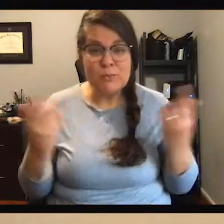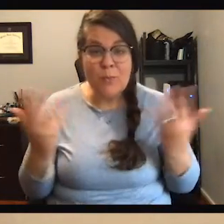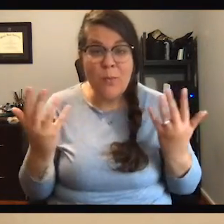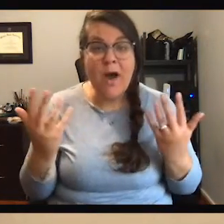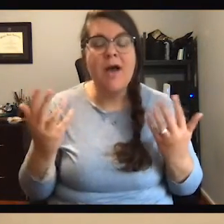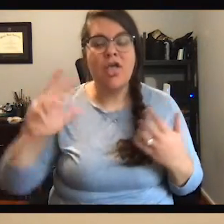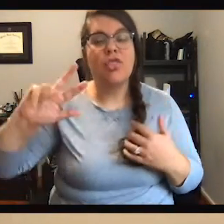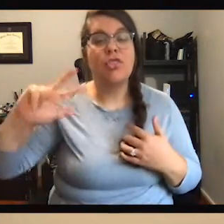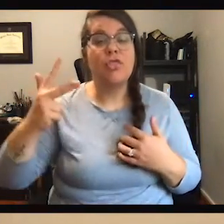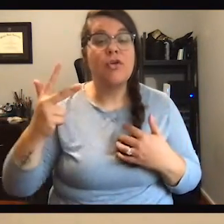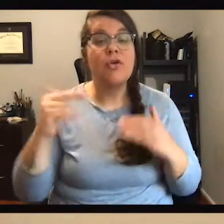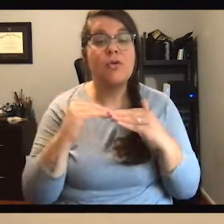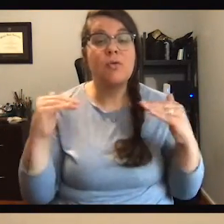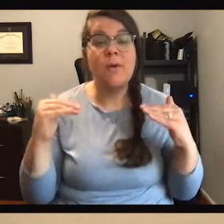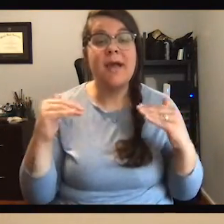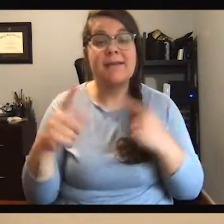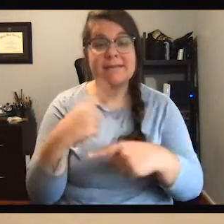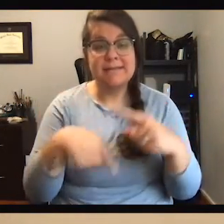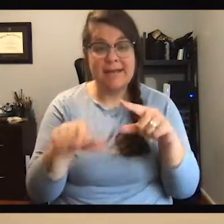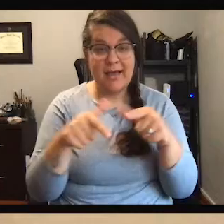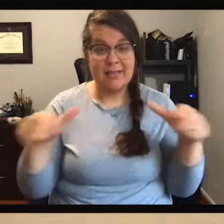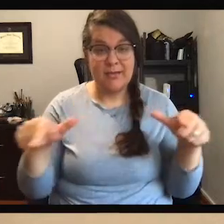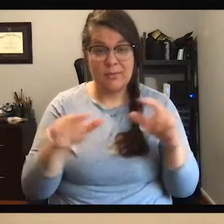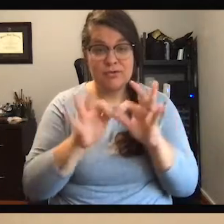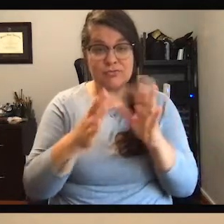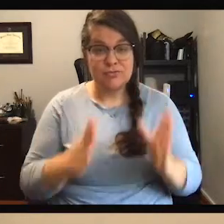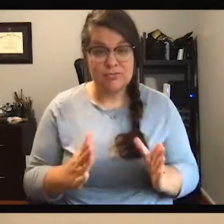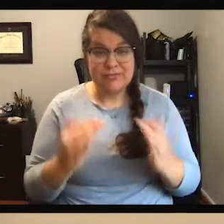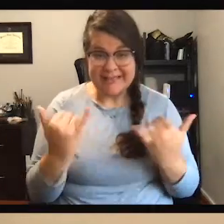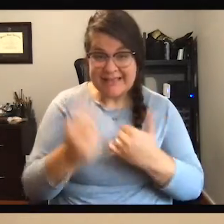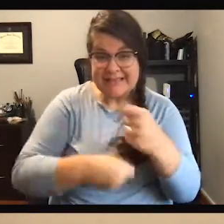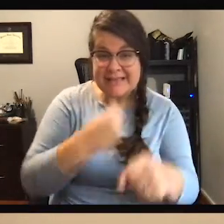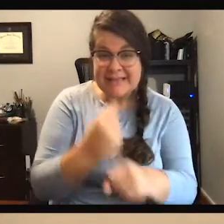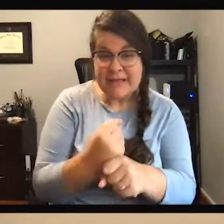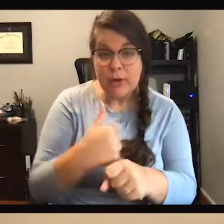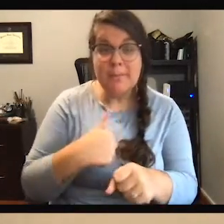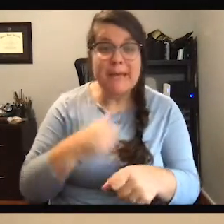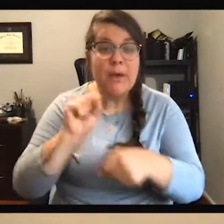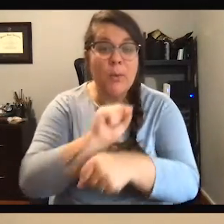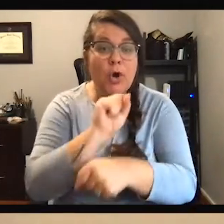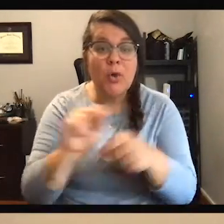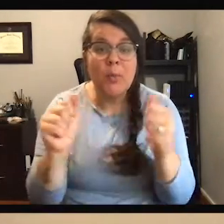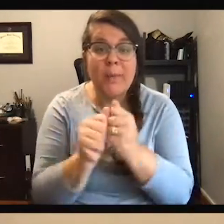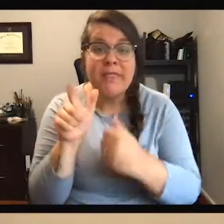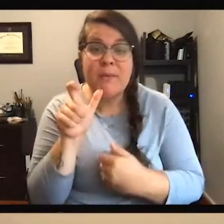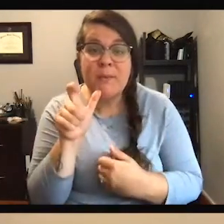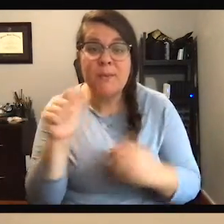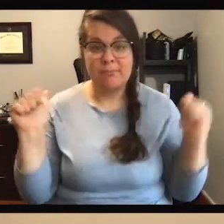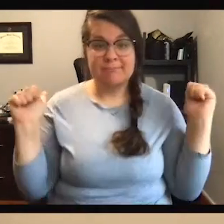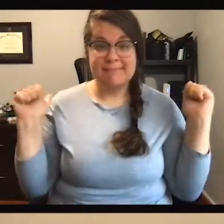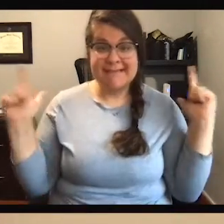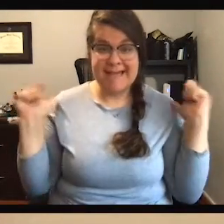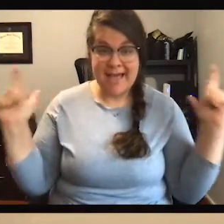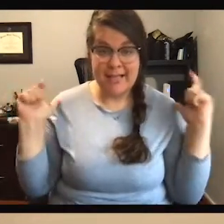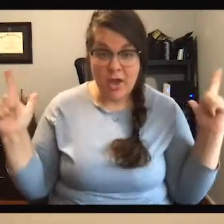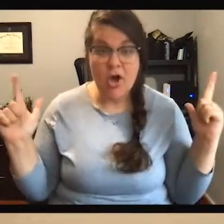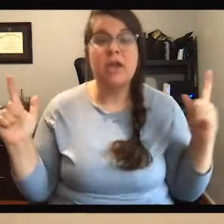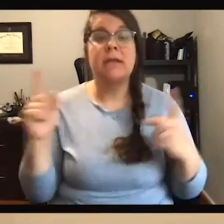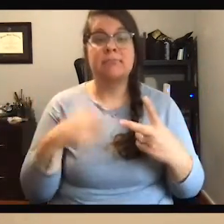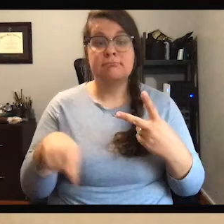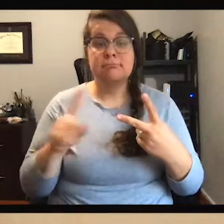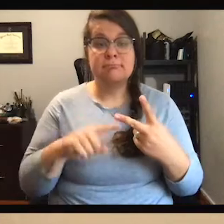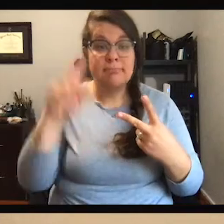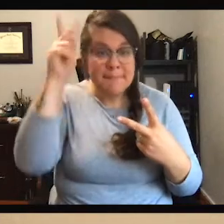interpreter. This year, I'll be working with Ms. Gagliardi, Ms. Goodwin, and Mrs.